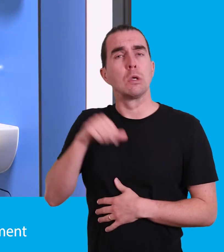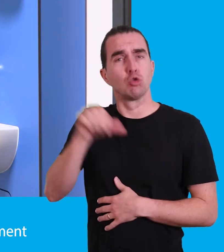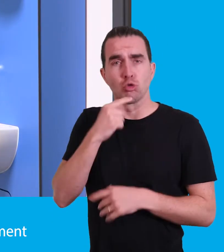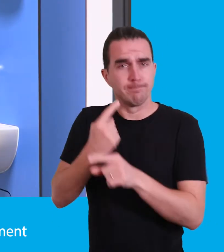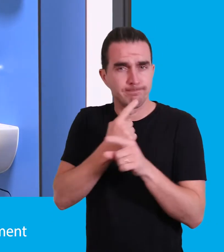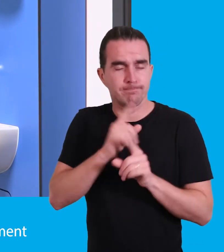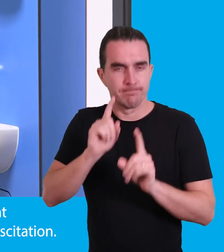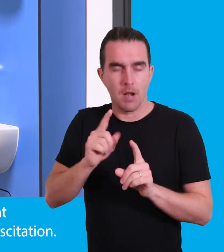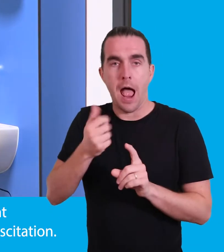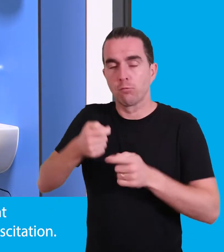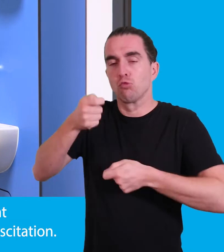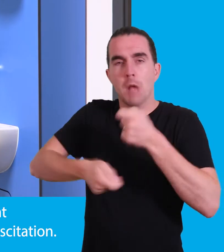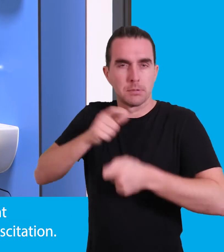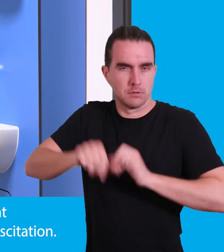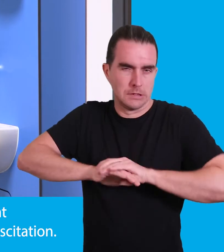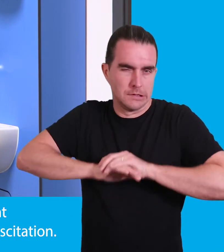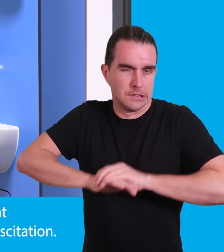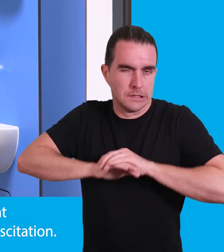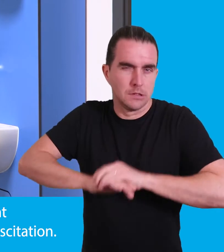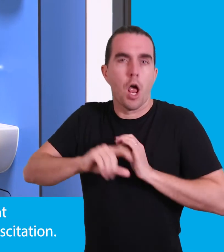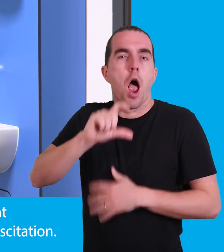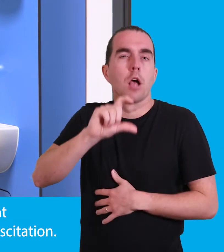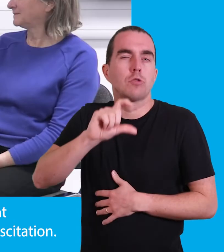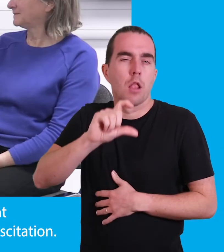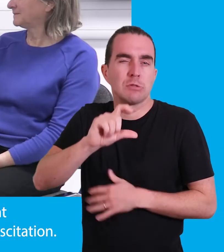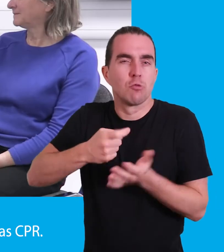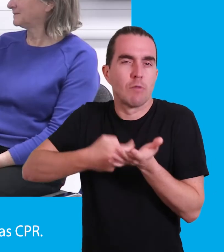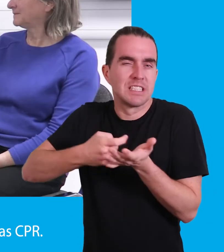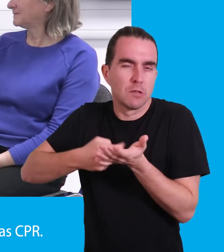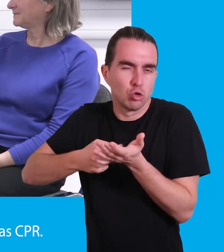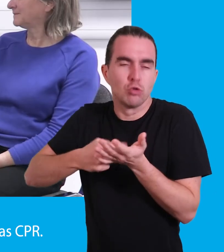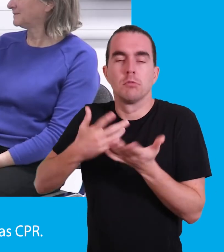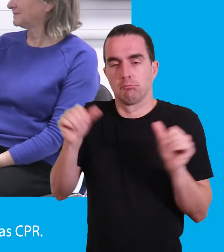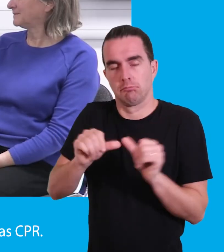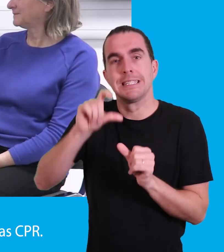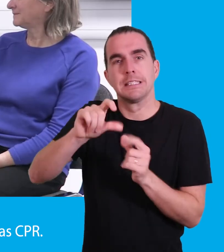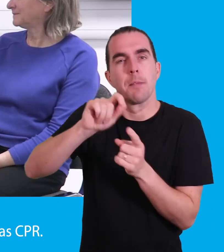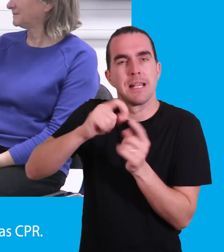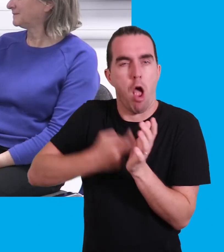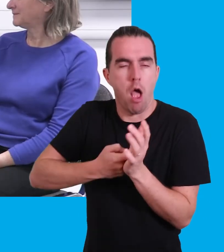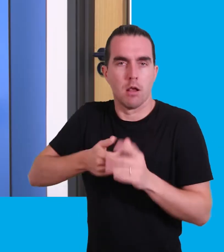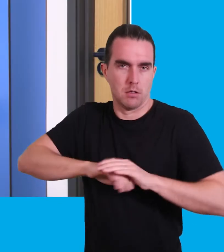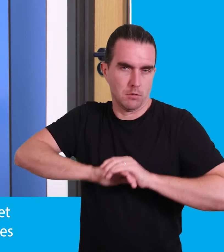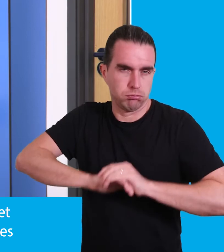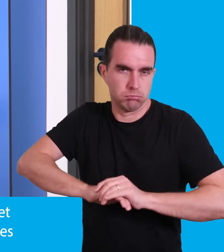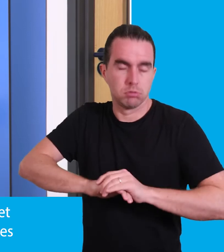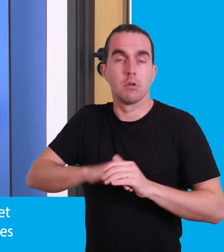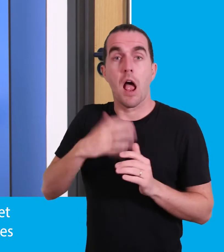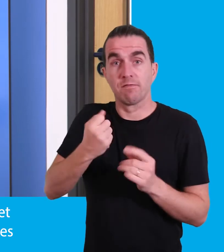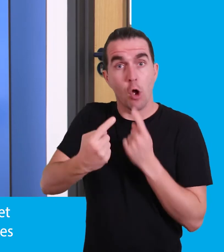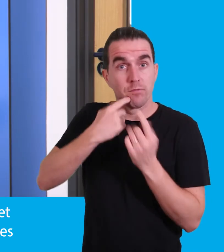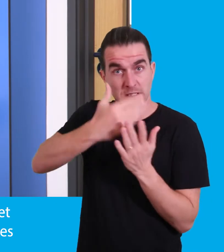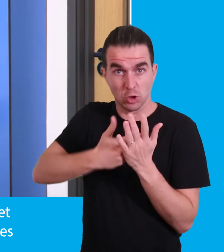So we should also comment on another treatment called cardiopulmonary resuscitation or sometimes it's referred to as CPR. The